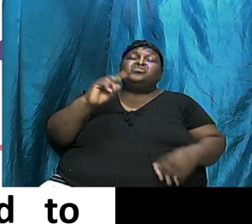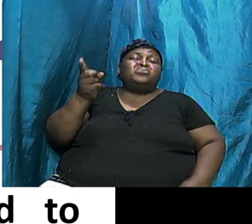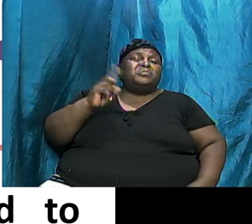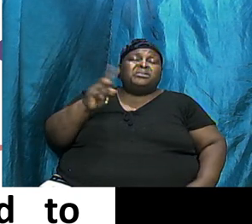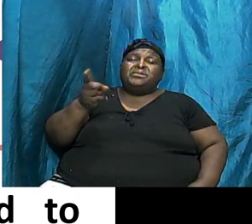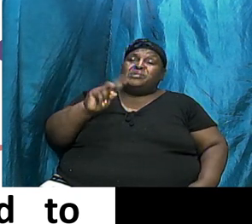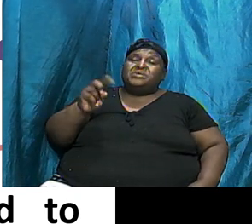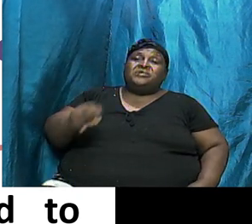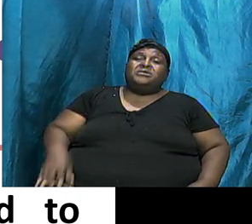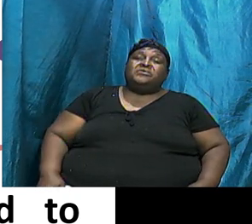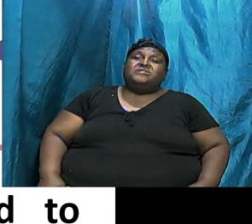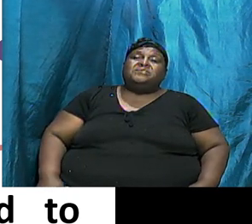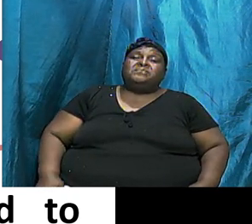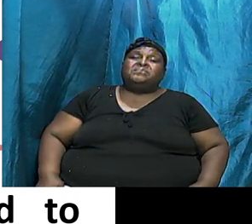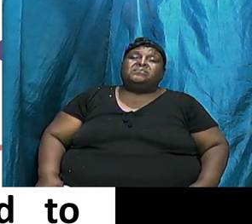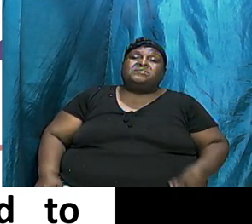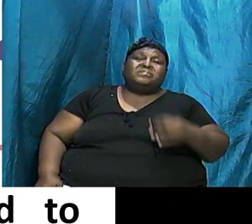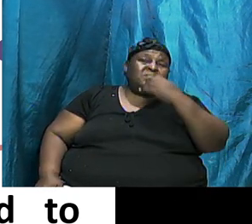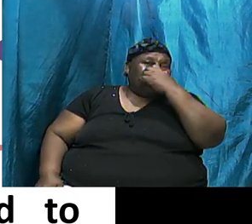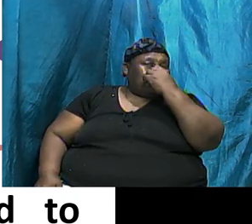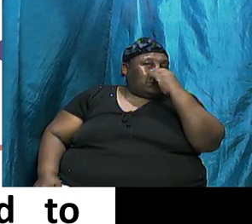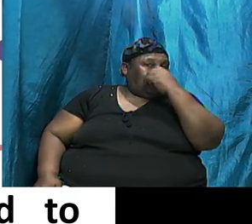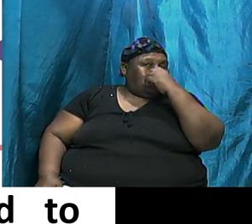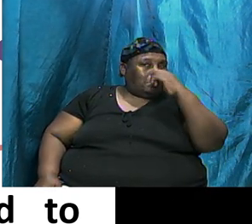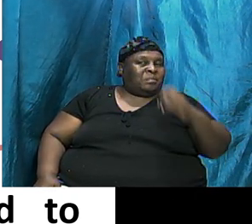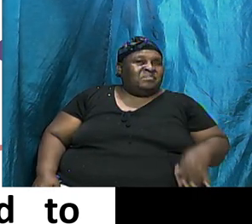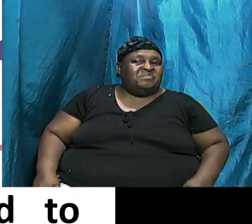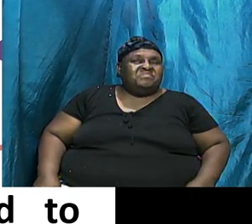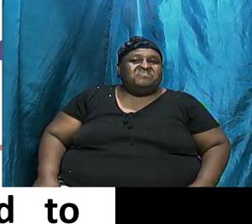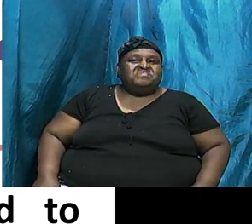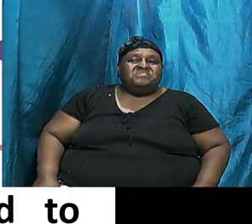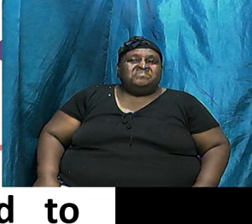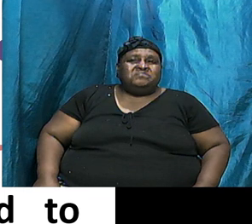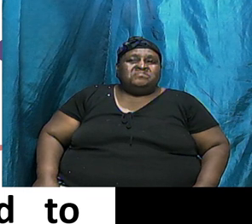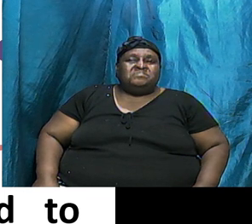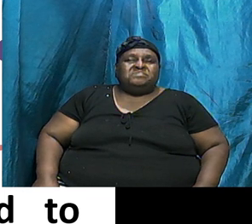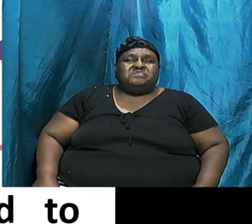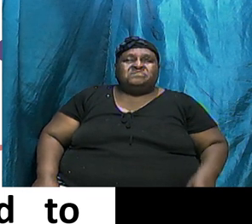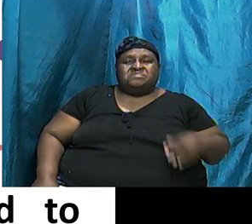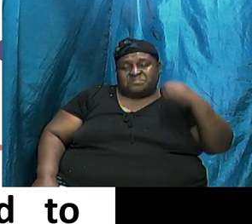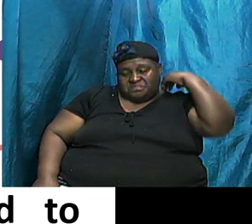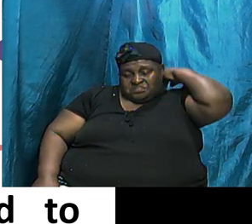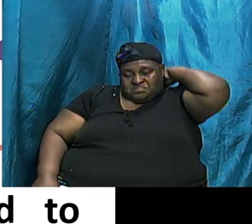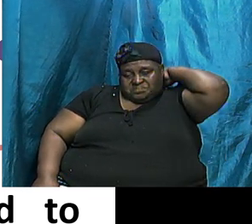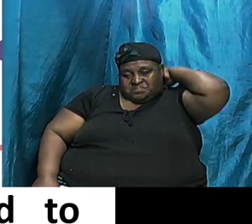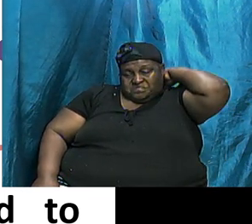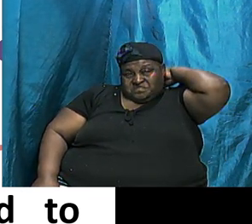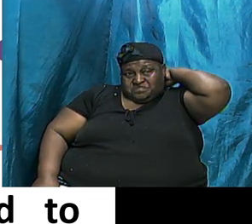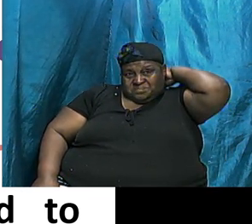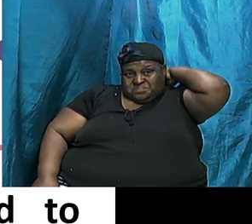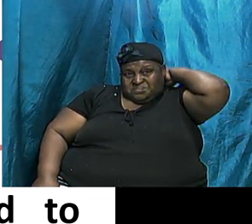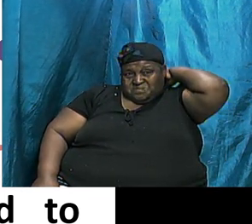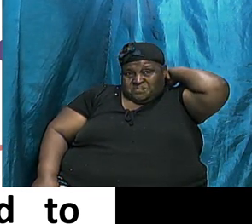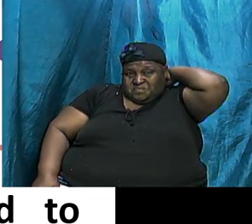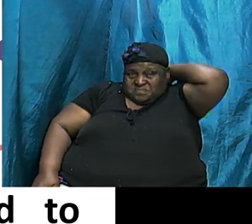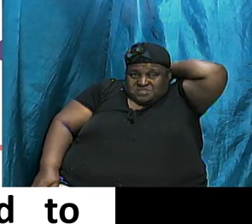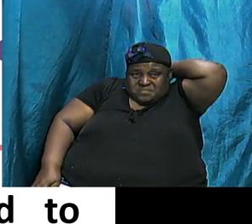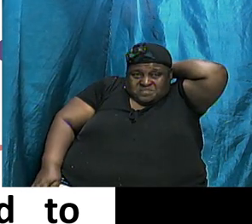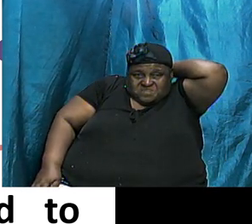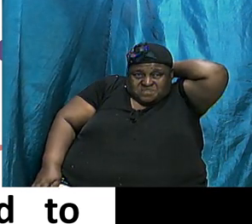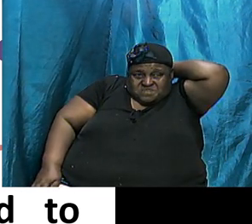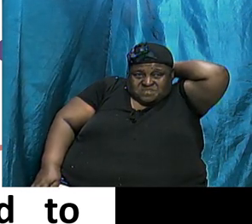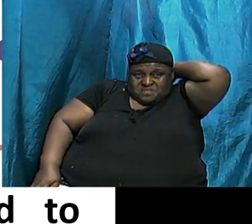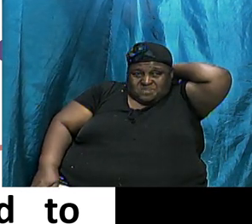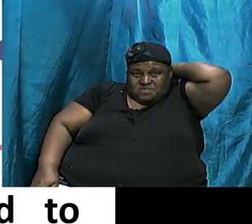They Are Literally Not Going Any Where They Are Literally Not Going Any Where